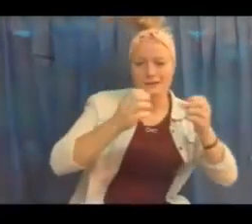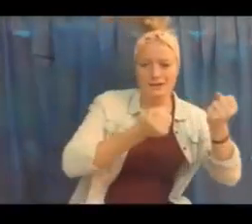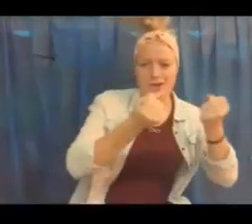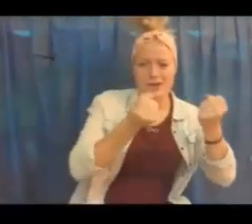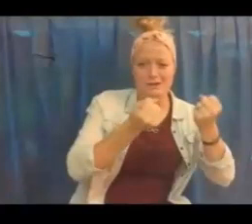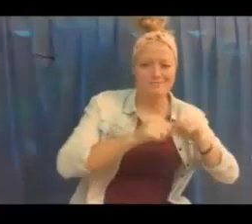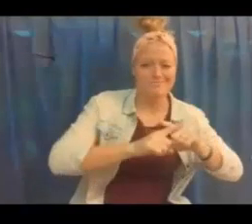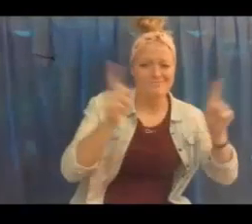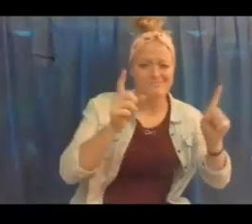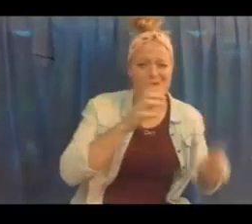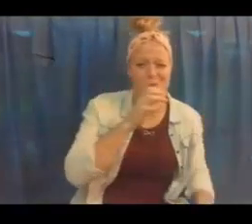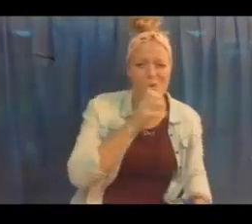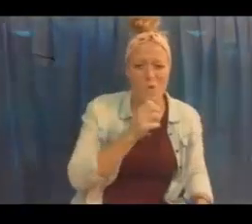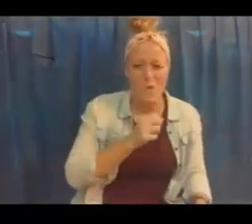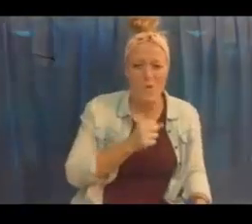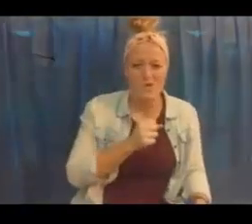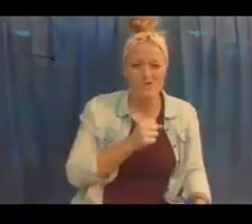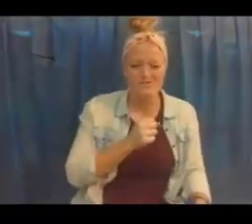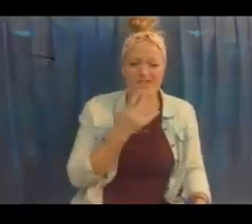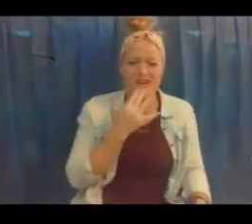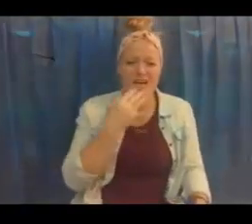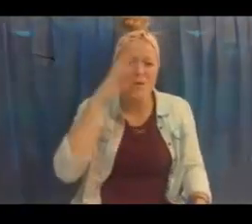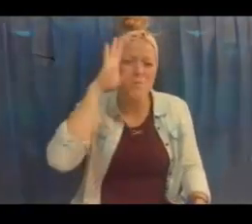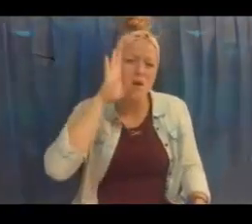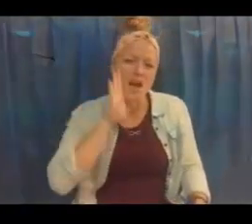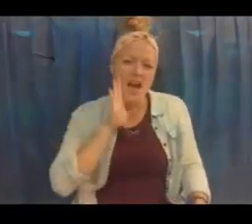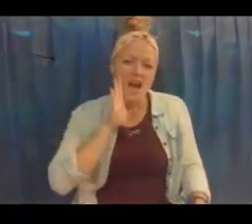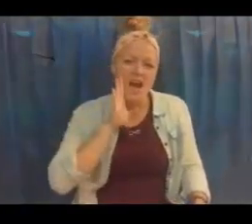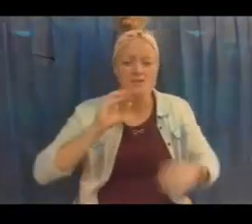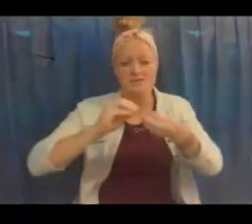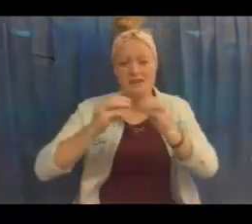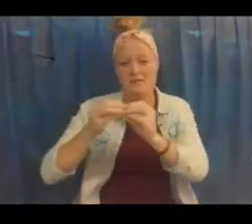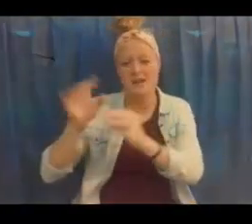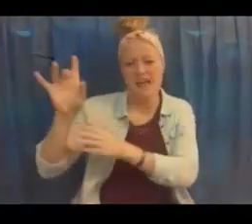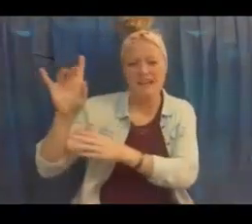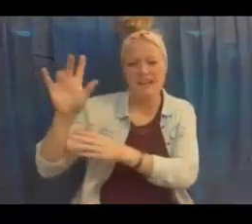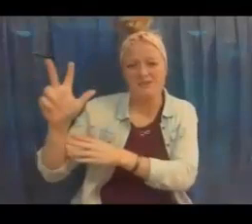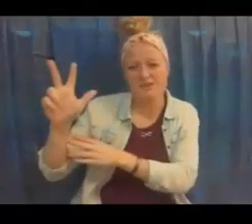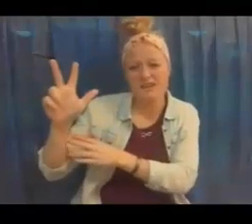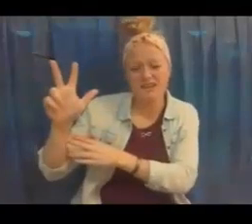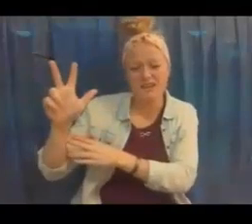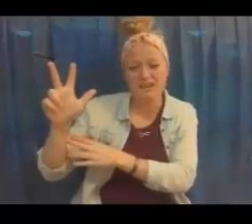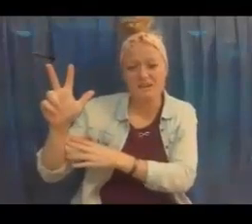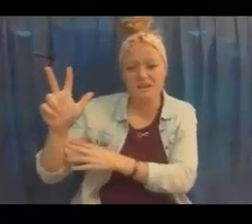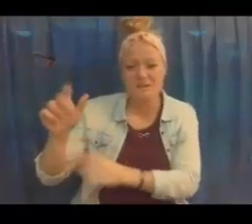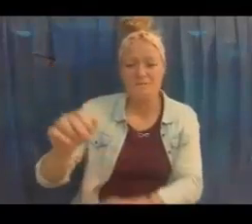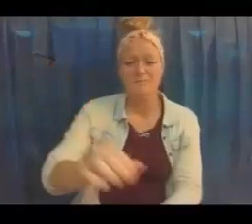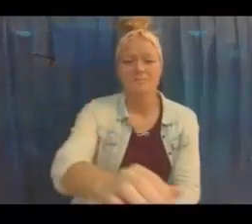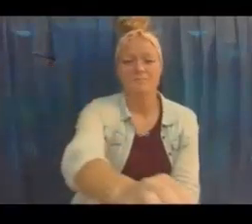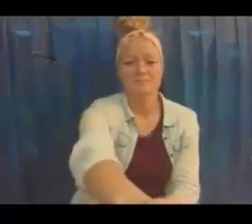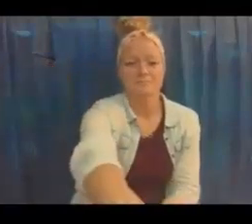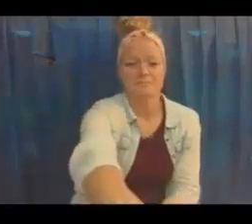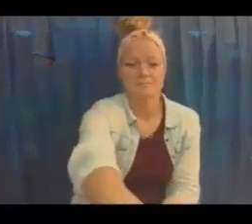same driver, but the car is different. It's old. It's the color brown, number